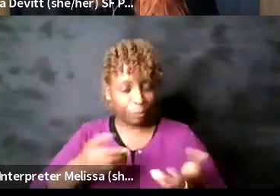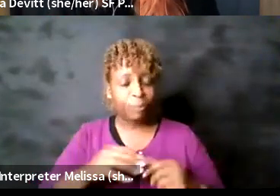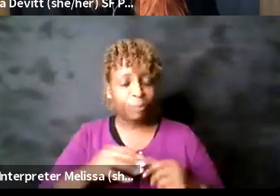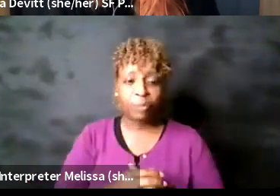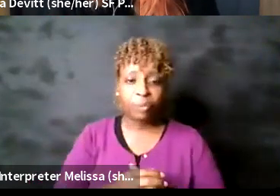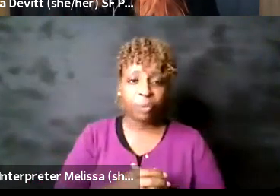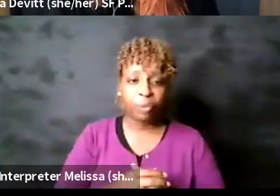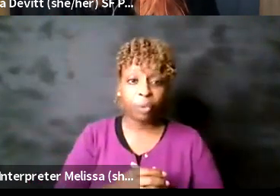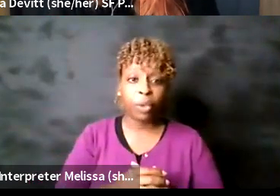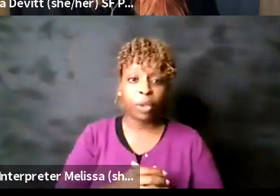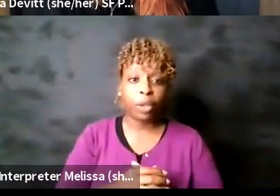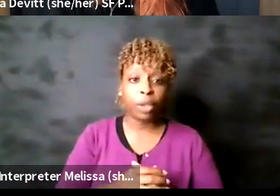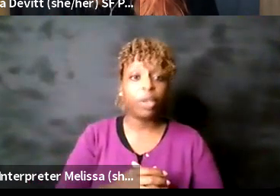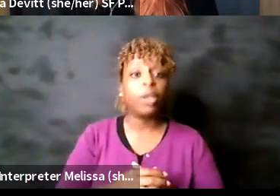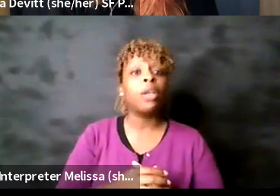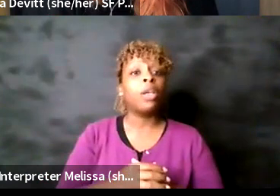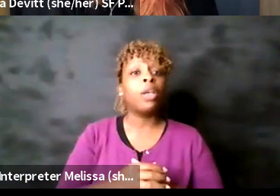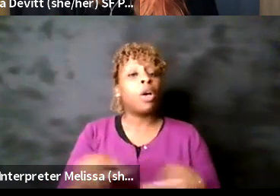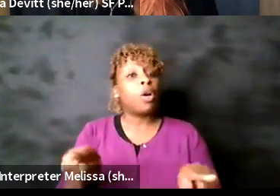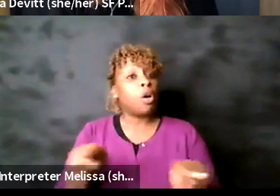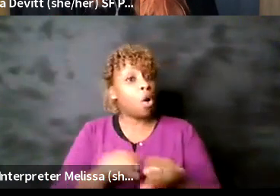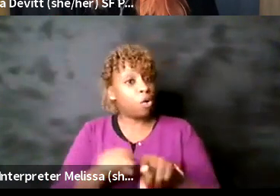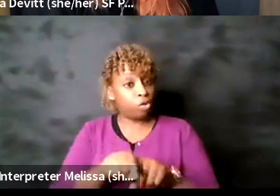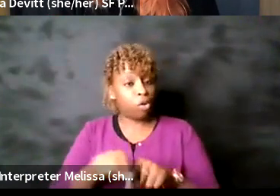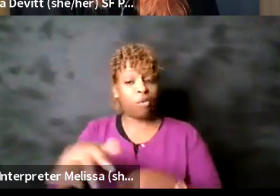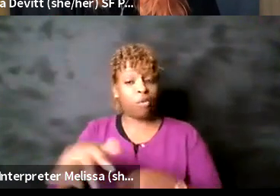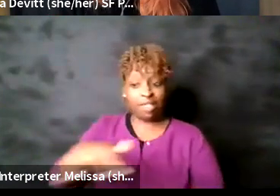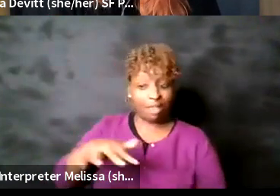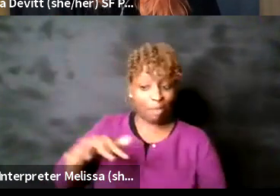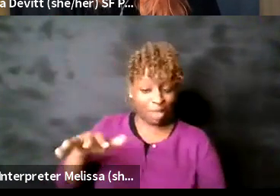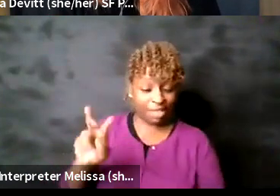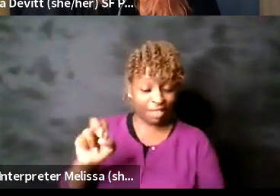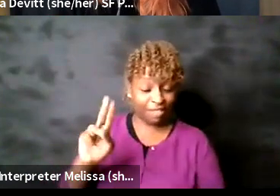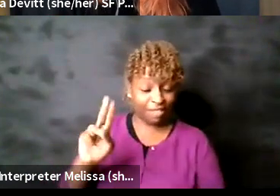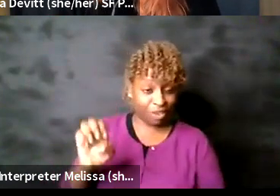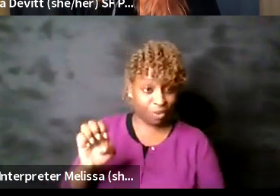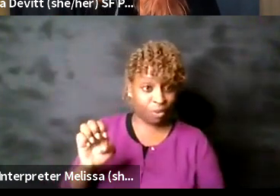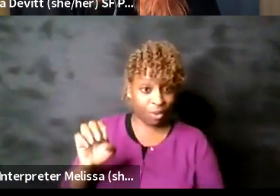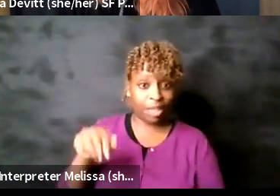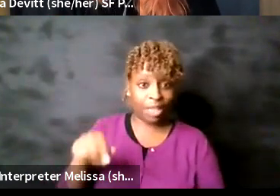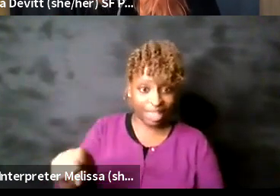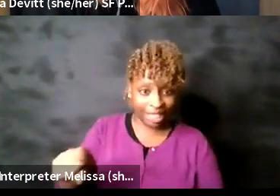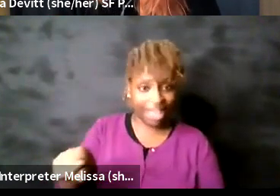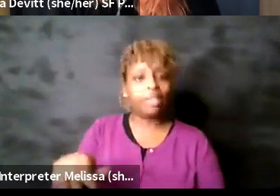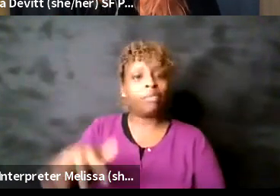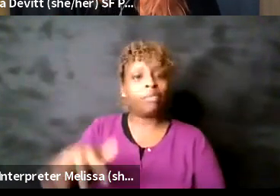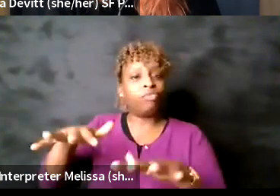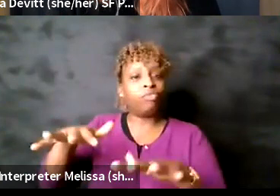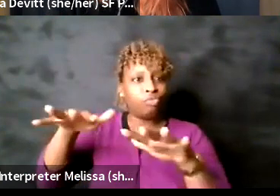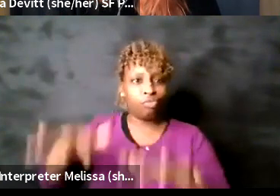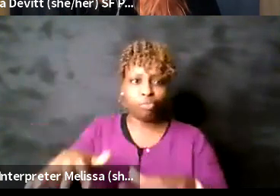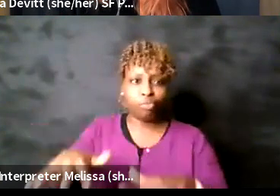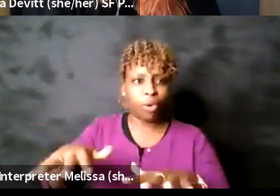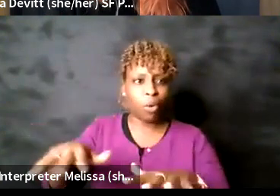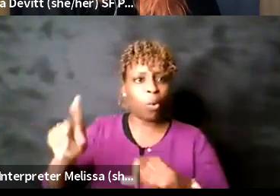also in uh an interesting venue we are very fortunate to reside in a beautiful classical old